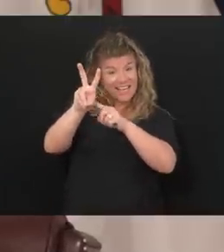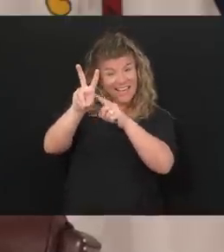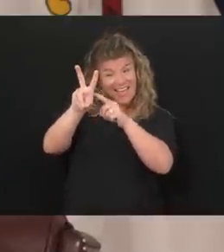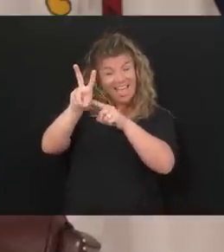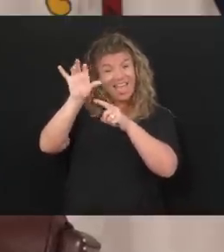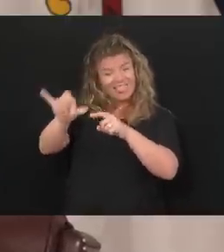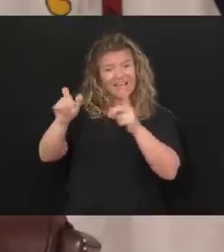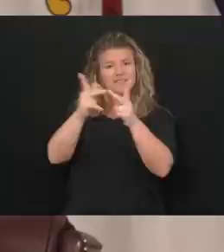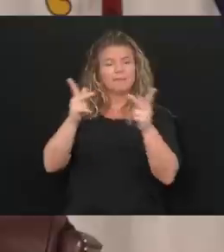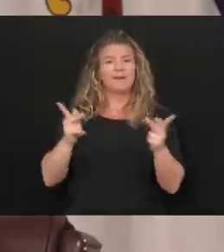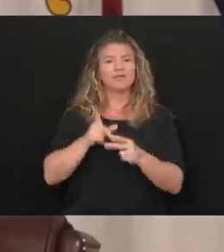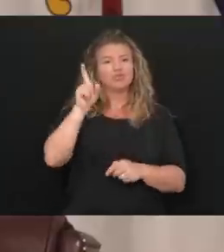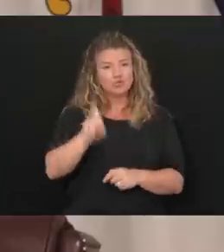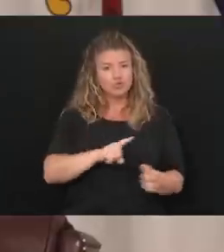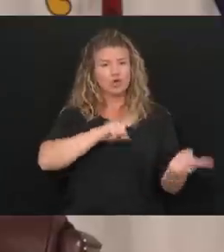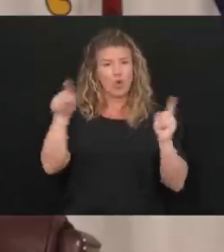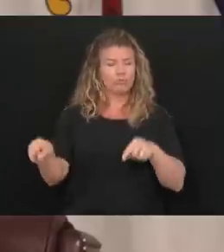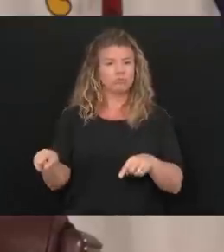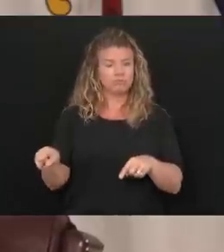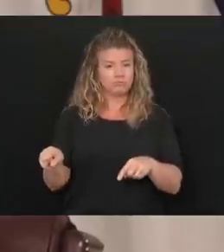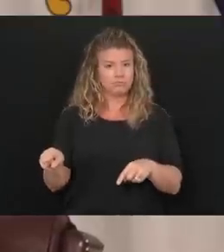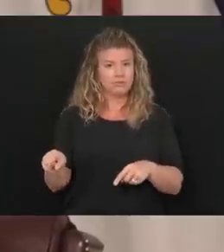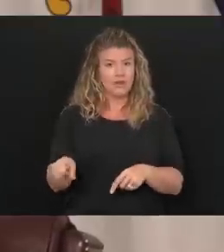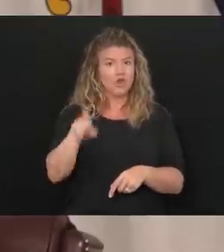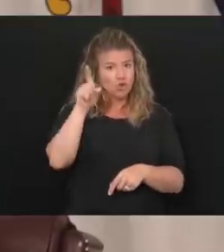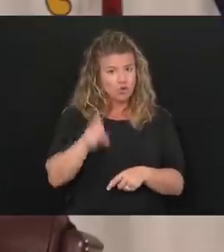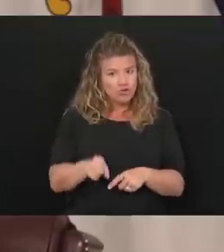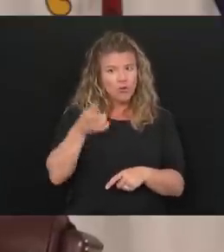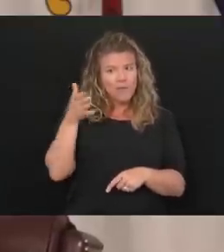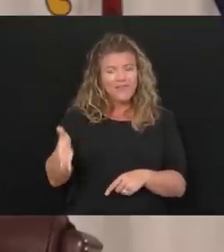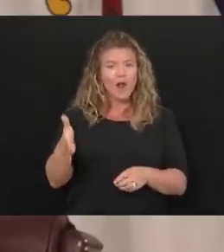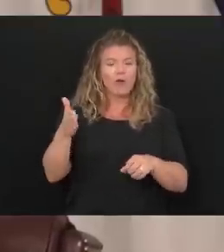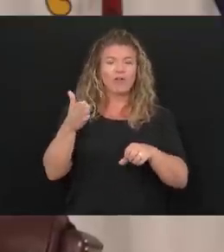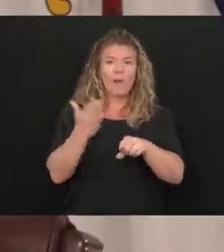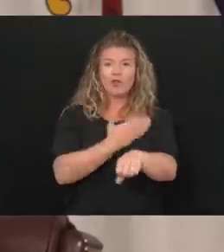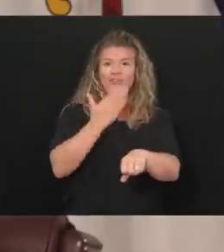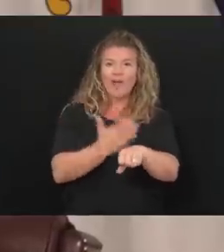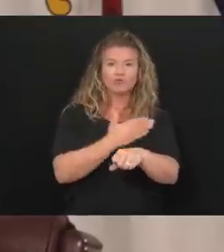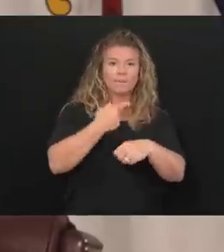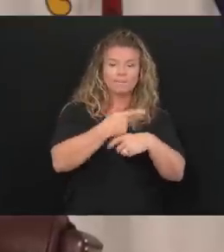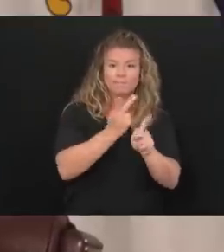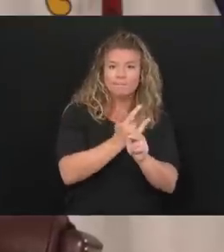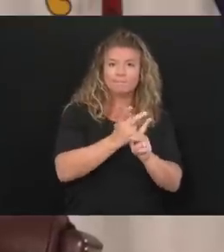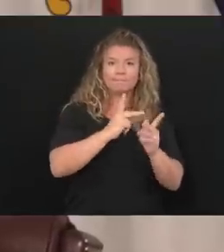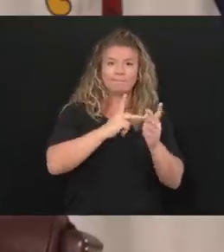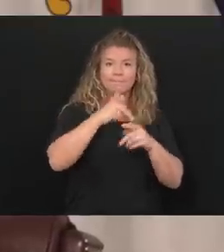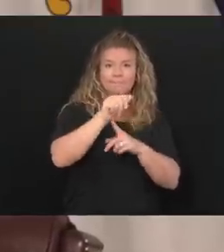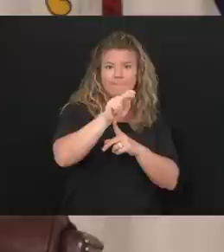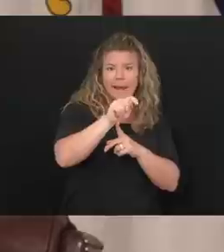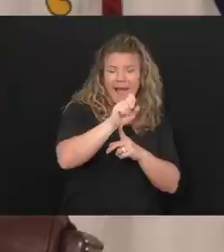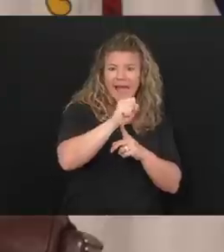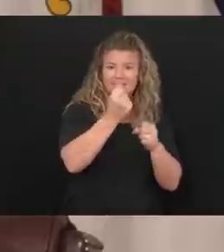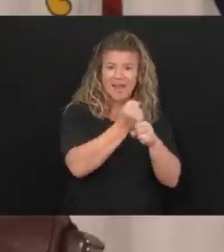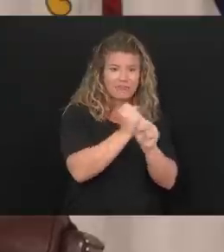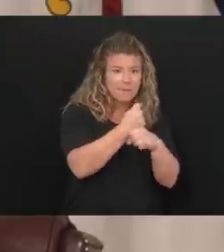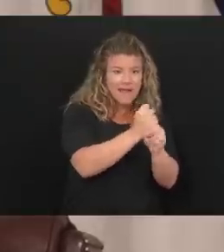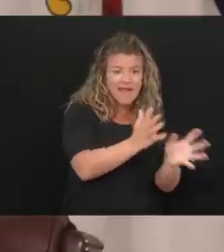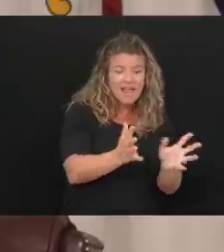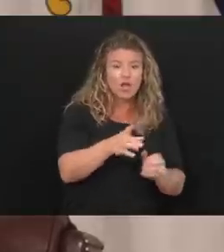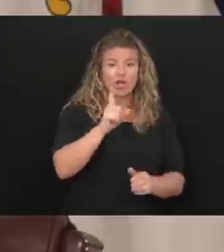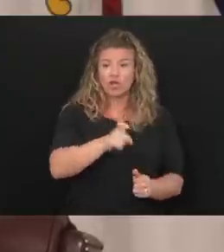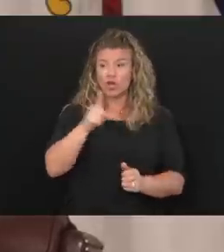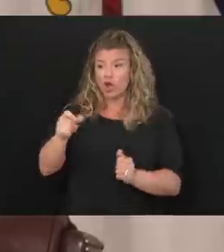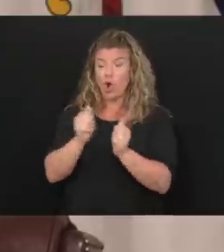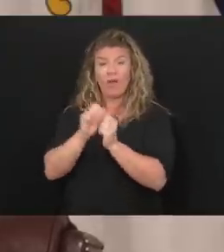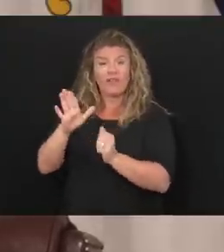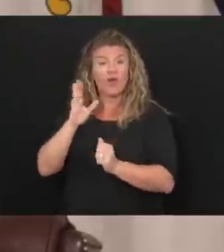the place that you should be. You should be with your manufacturing plants. You should be with absolutely your residences.